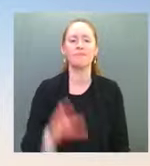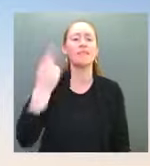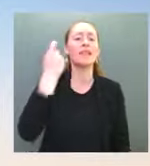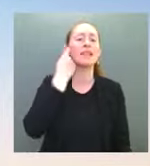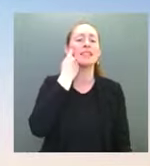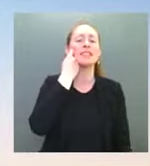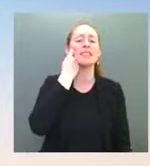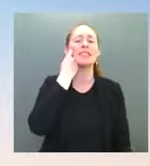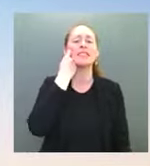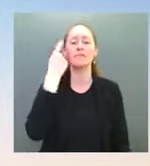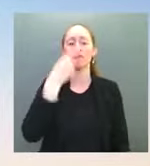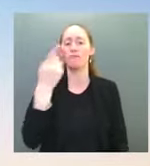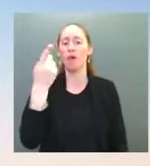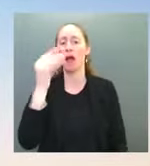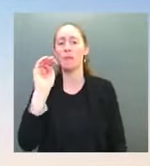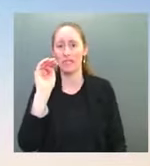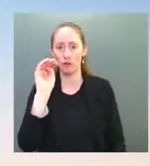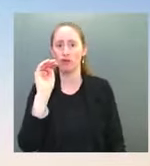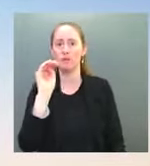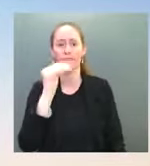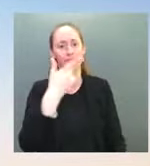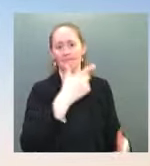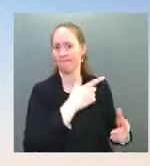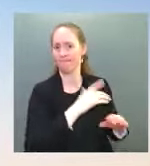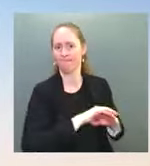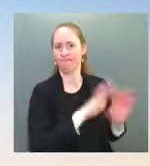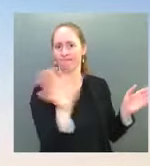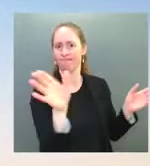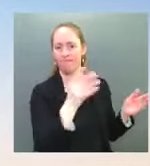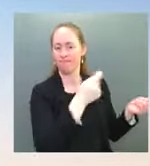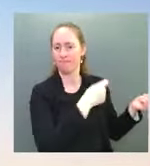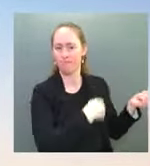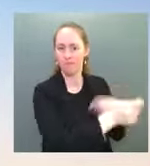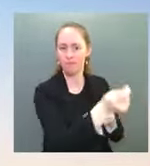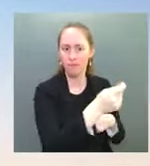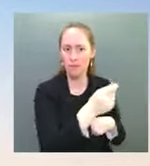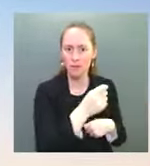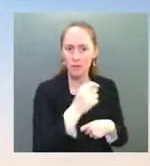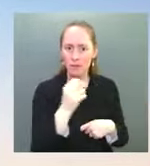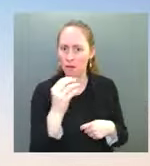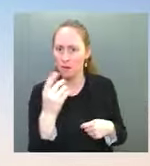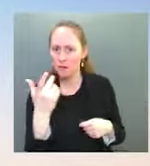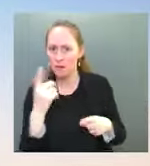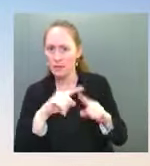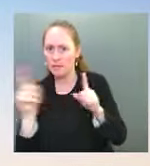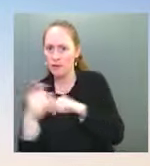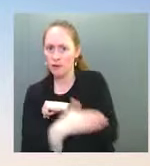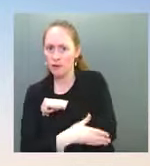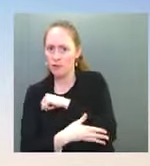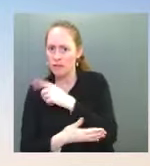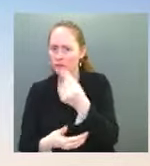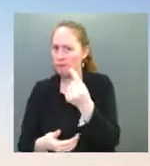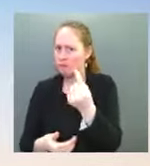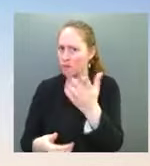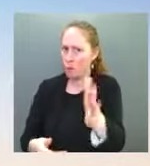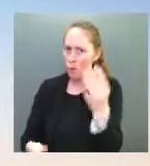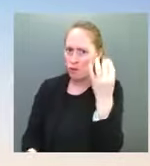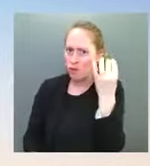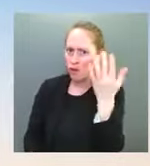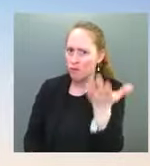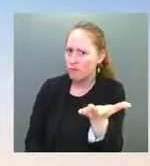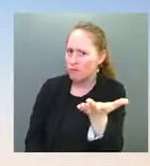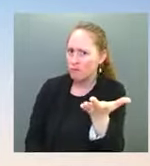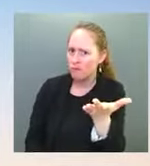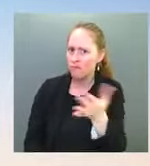peaceful upholding of constitutional democratic principles. We don't support one political party over another, and we certainly support the